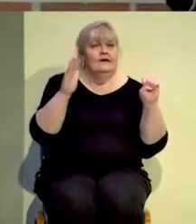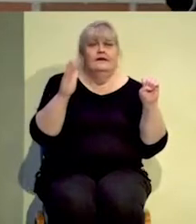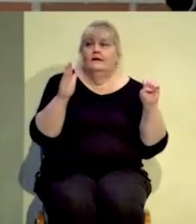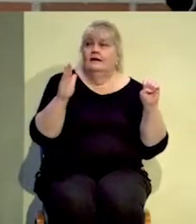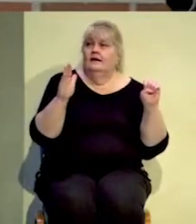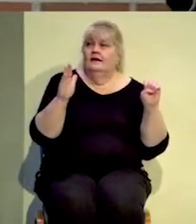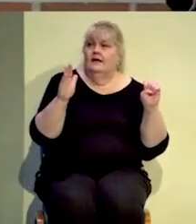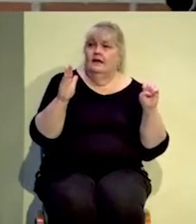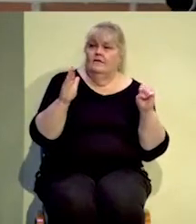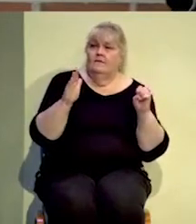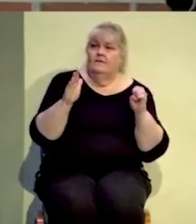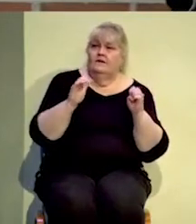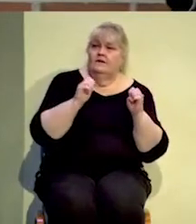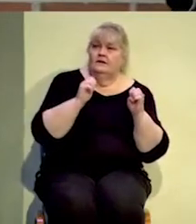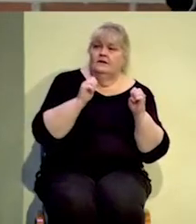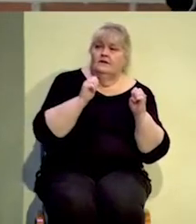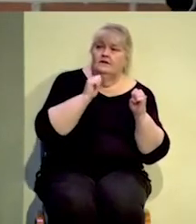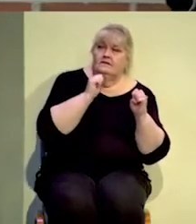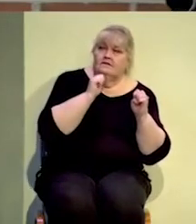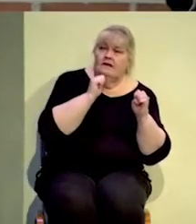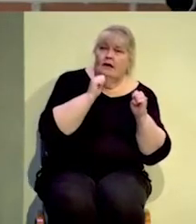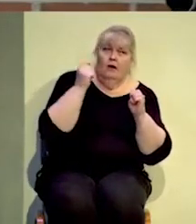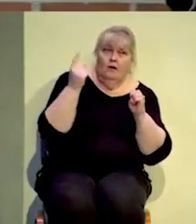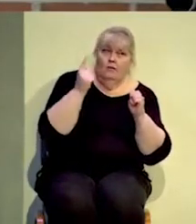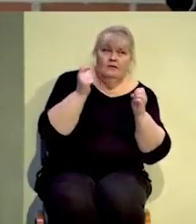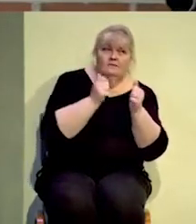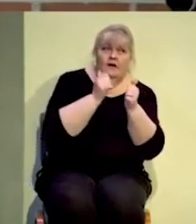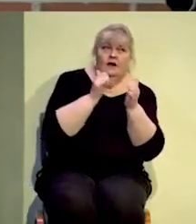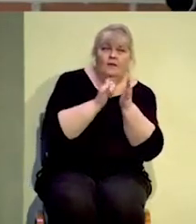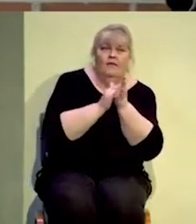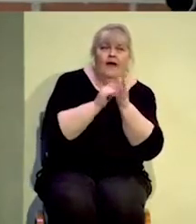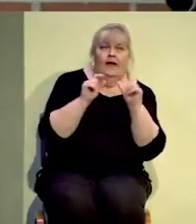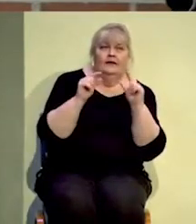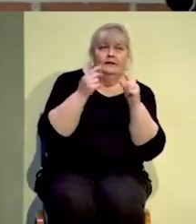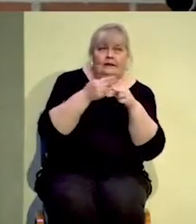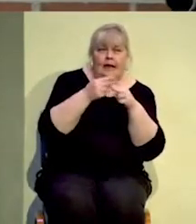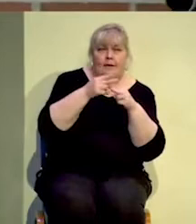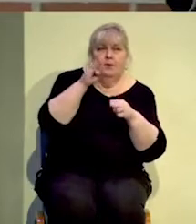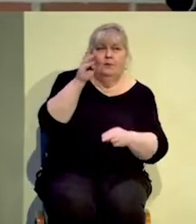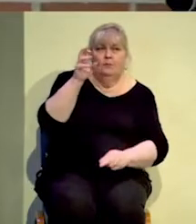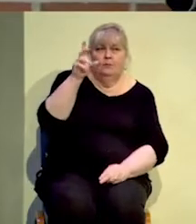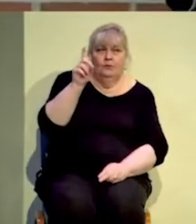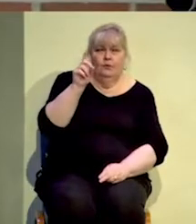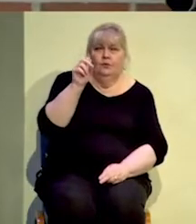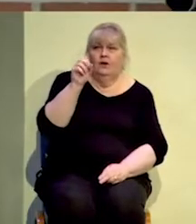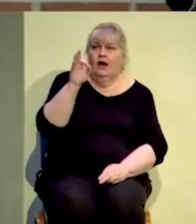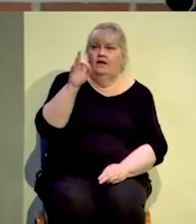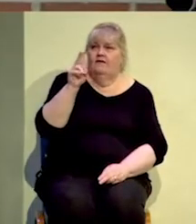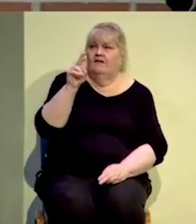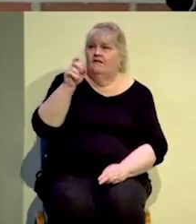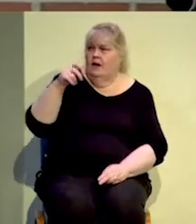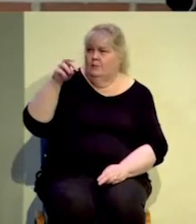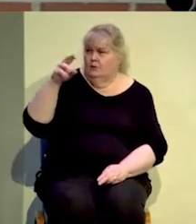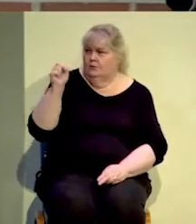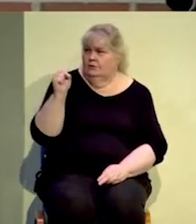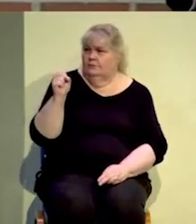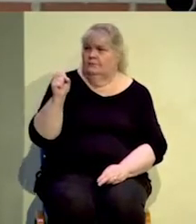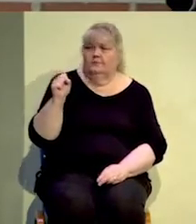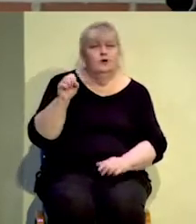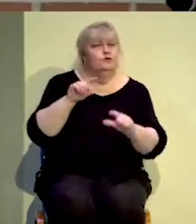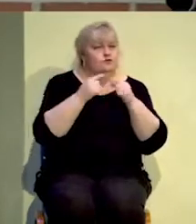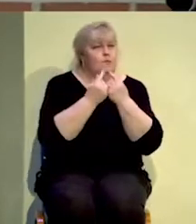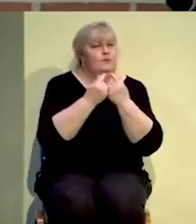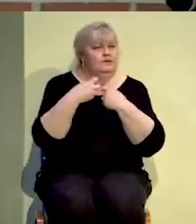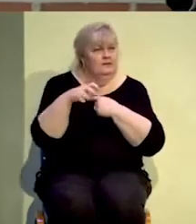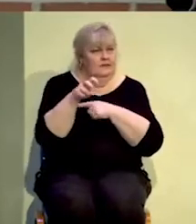metaphor both before, during, and after the crucifixion of the Lord Jesus Christ. So over